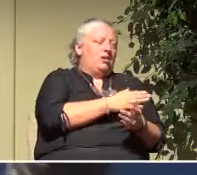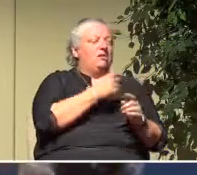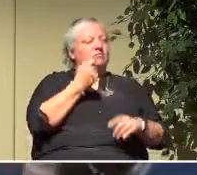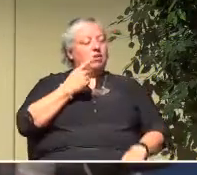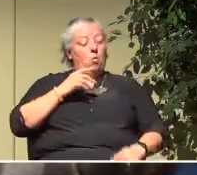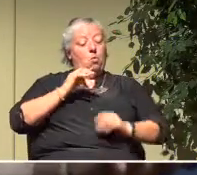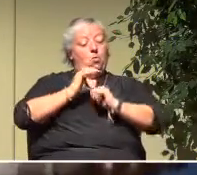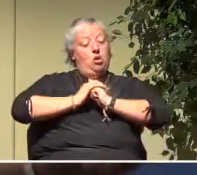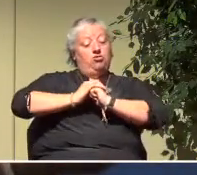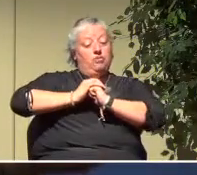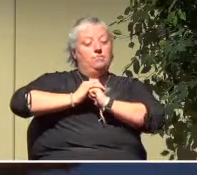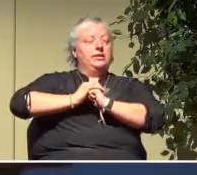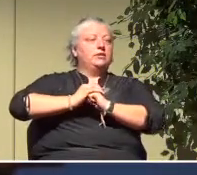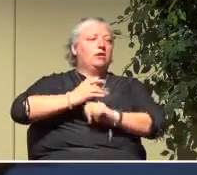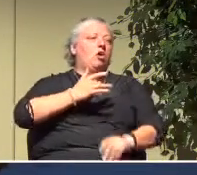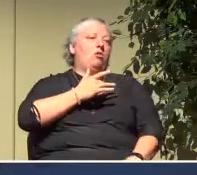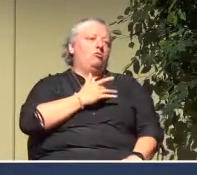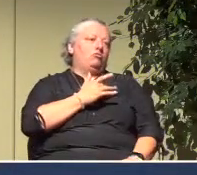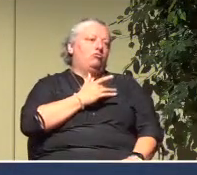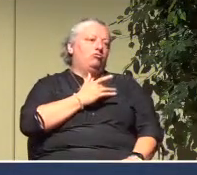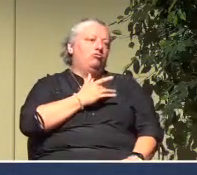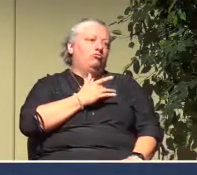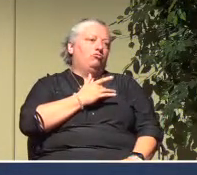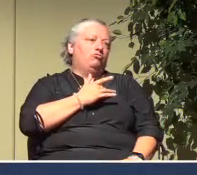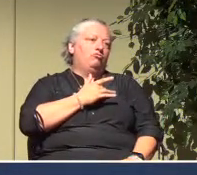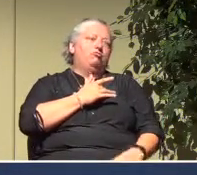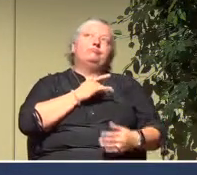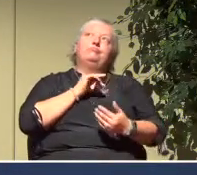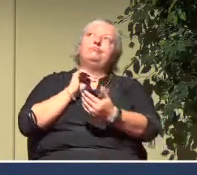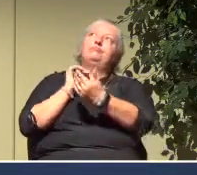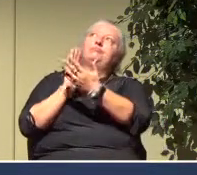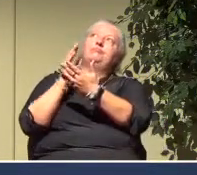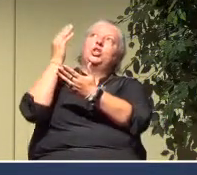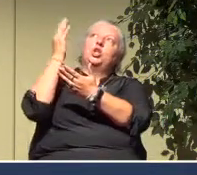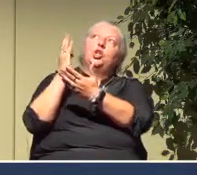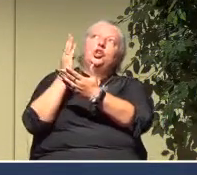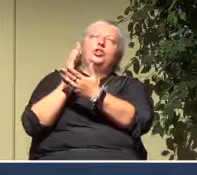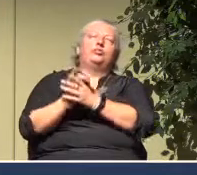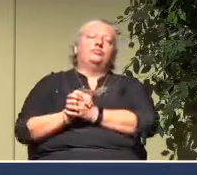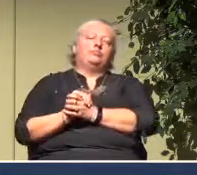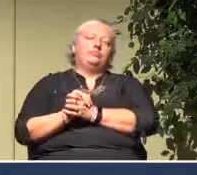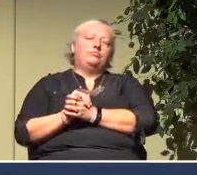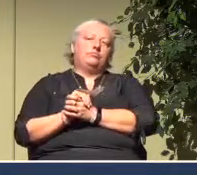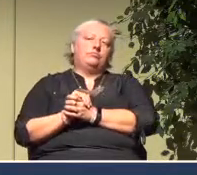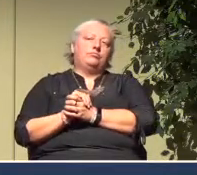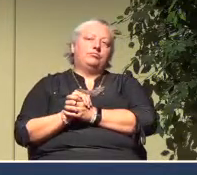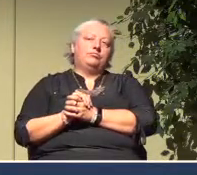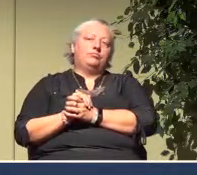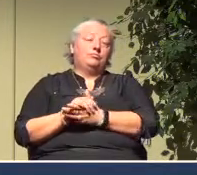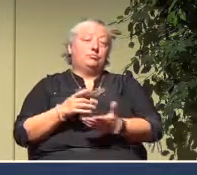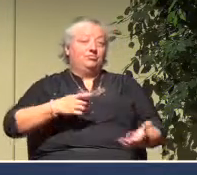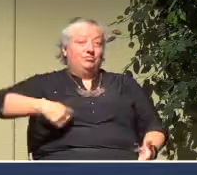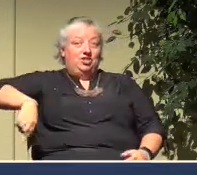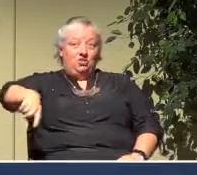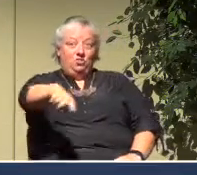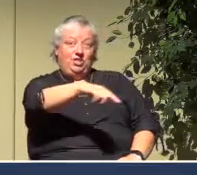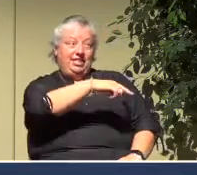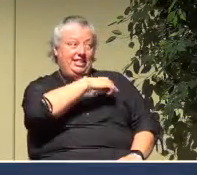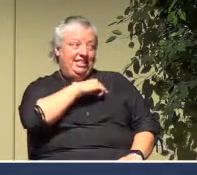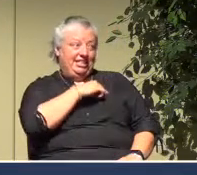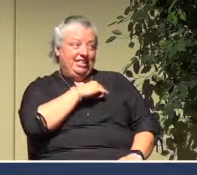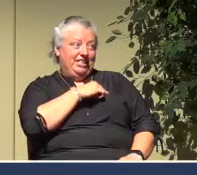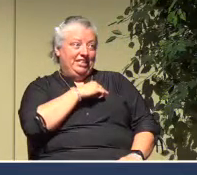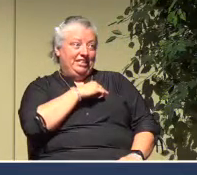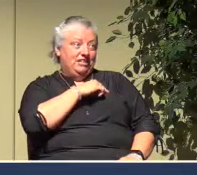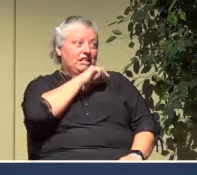that comes out of that, towards God. And we, our church, that